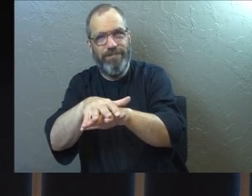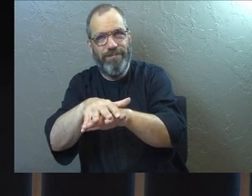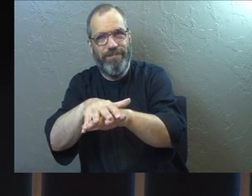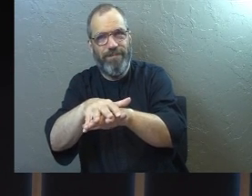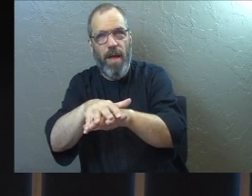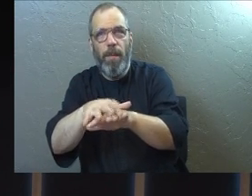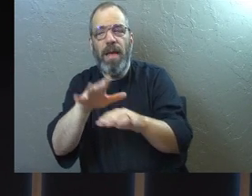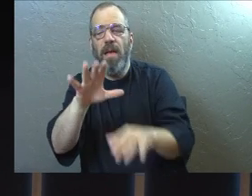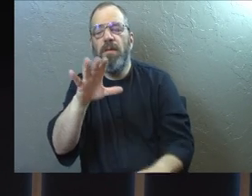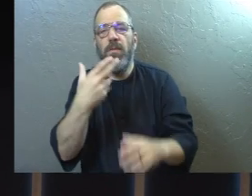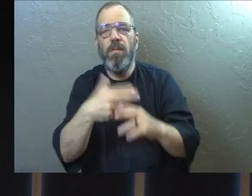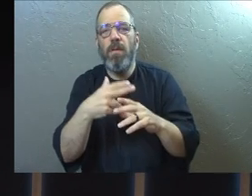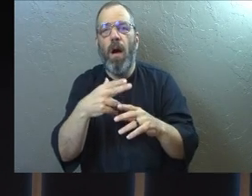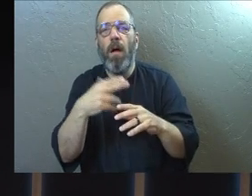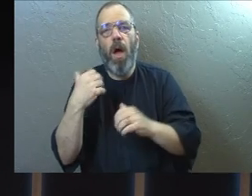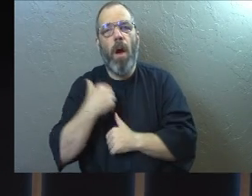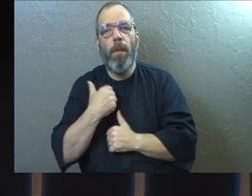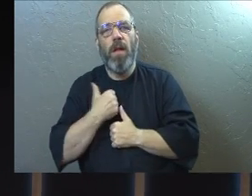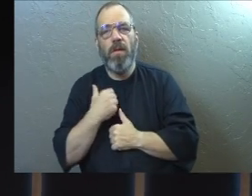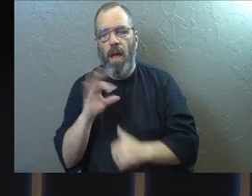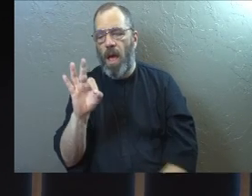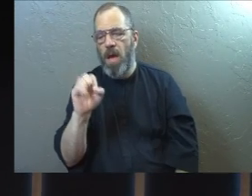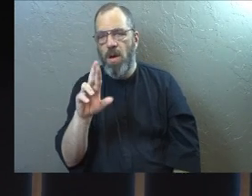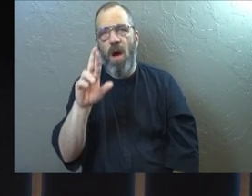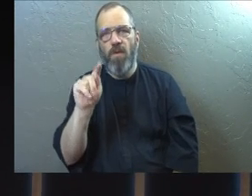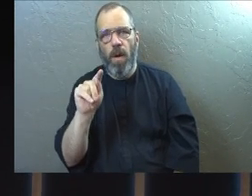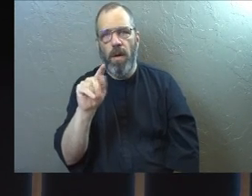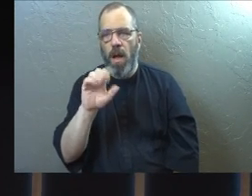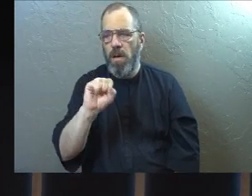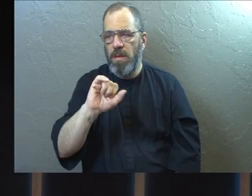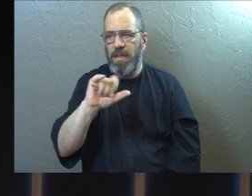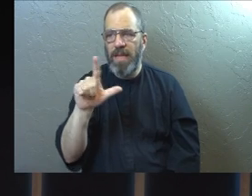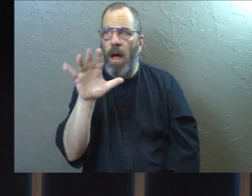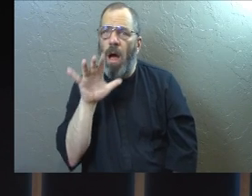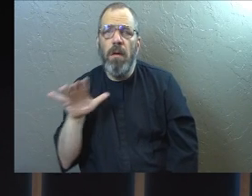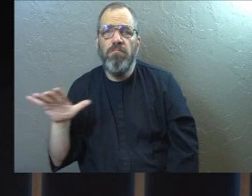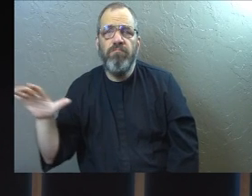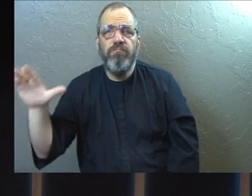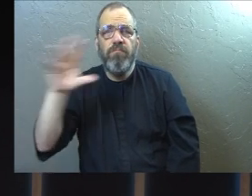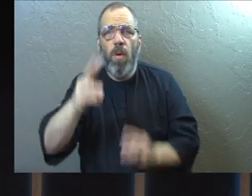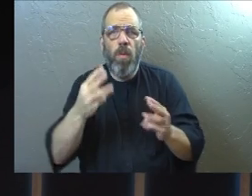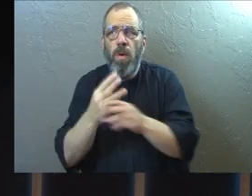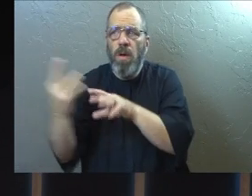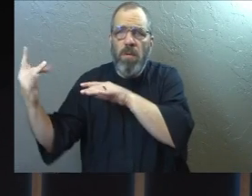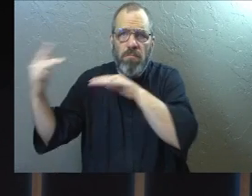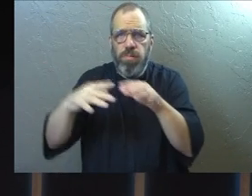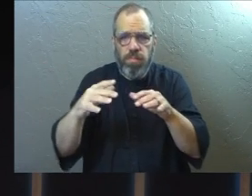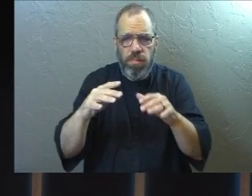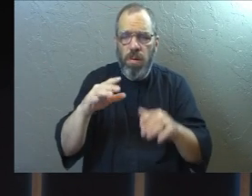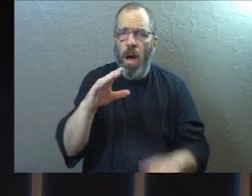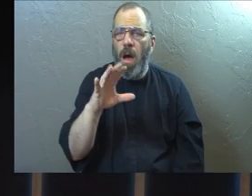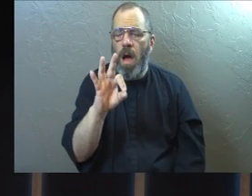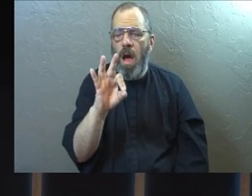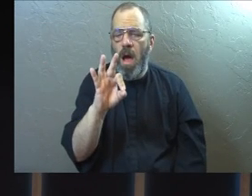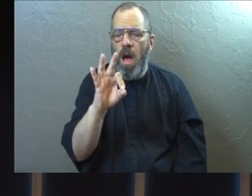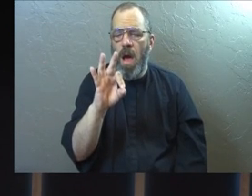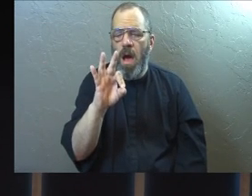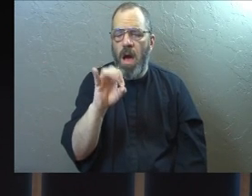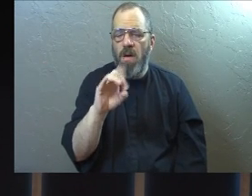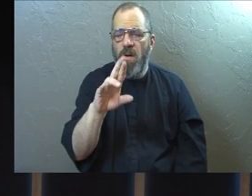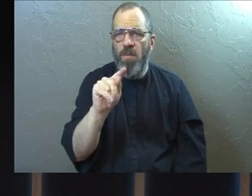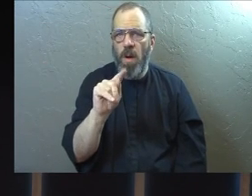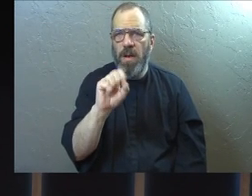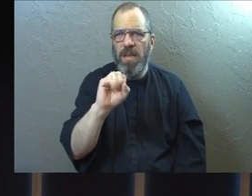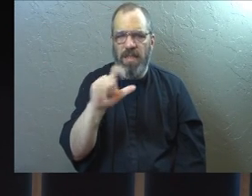Because of Fort Sill, we get people from all over the country, all over the world come to Fort Sill and you